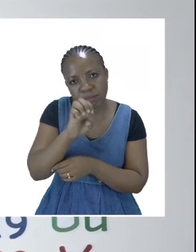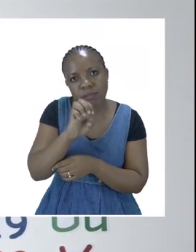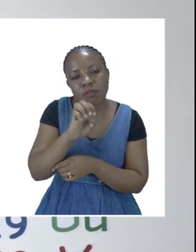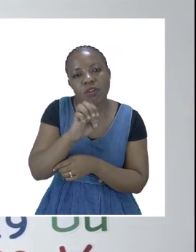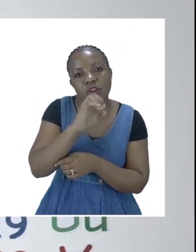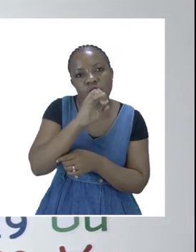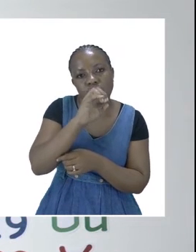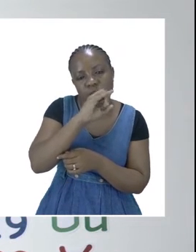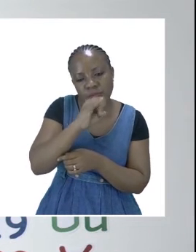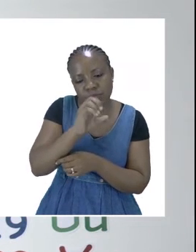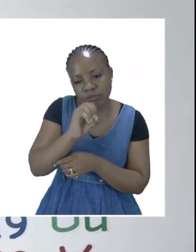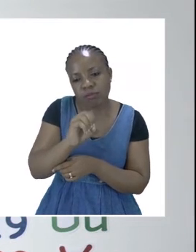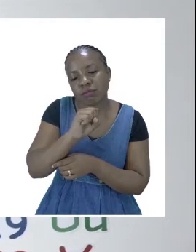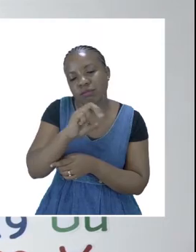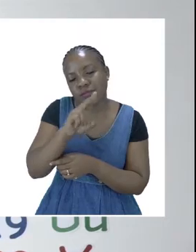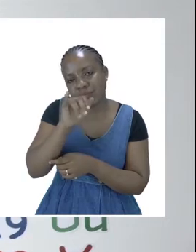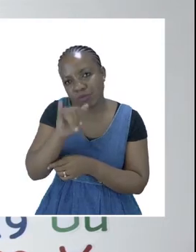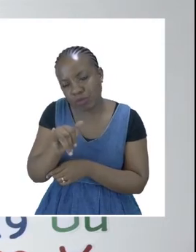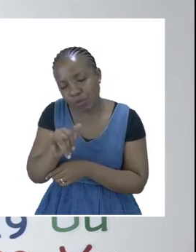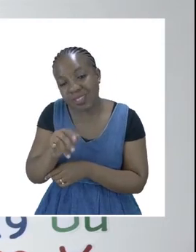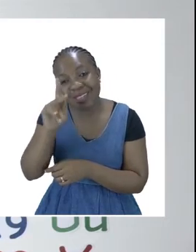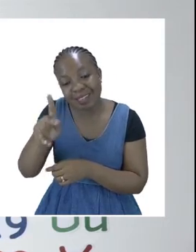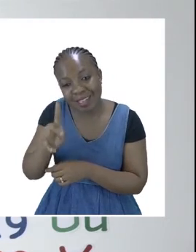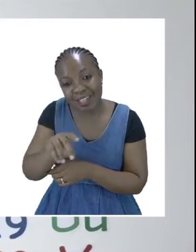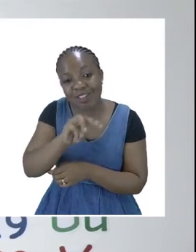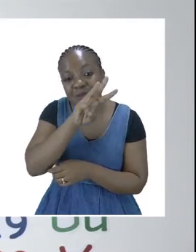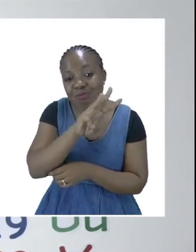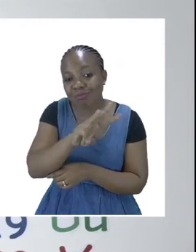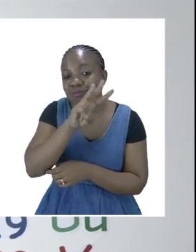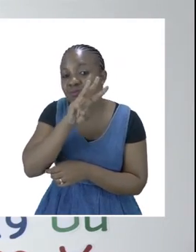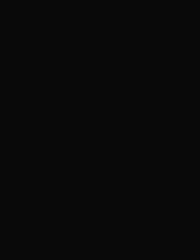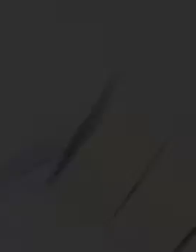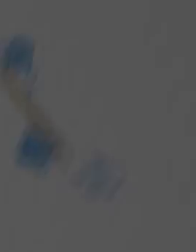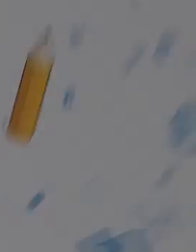in addition our website Zoshie Online.